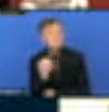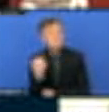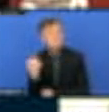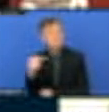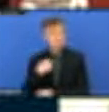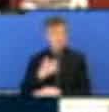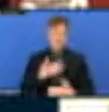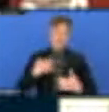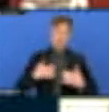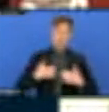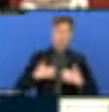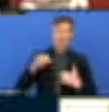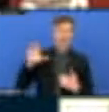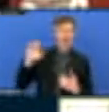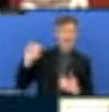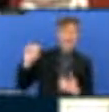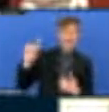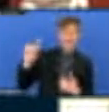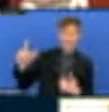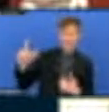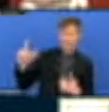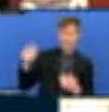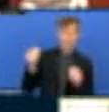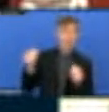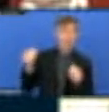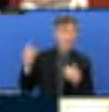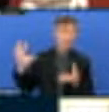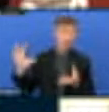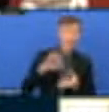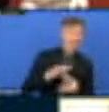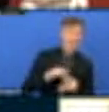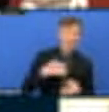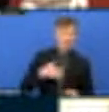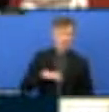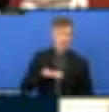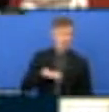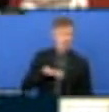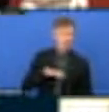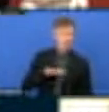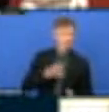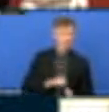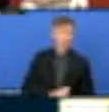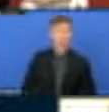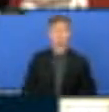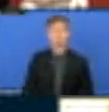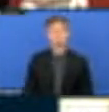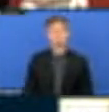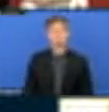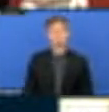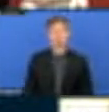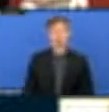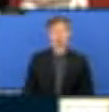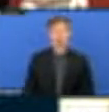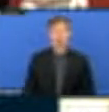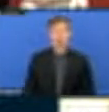Tchad, during the two experiences of the VNR, has seriously touched on this question. But for